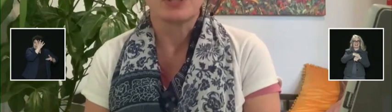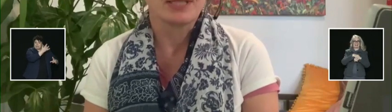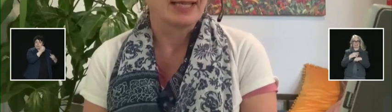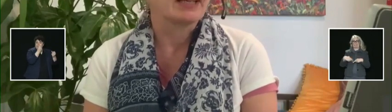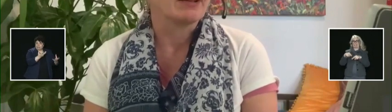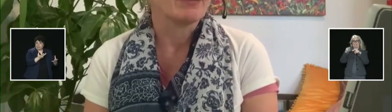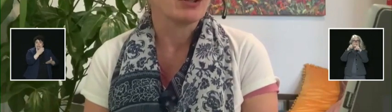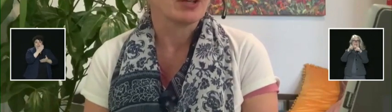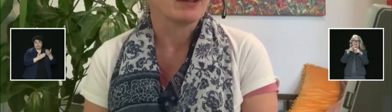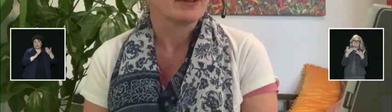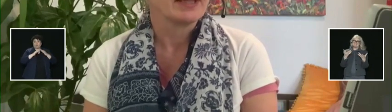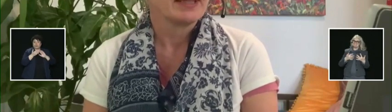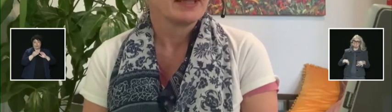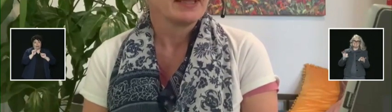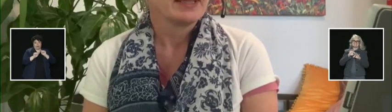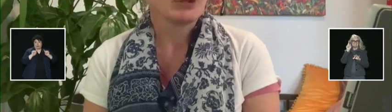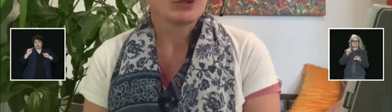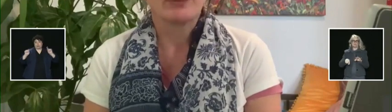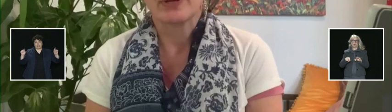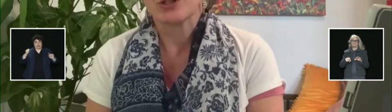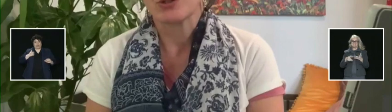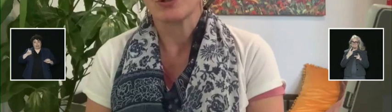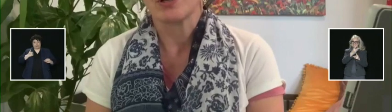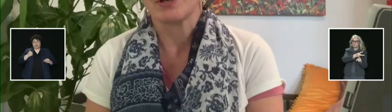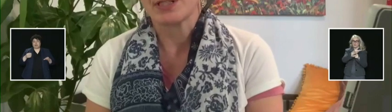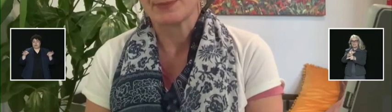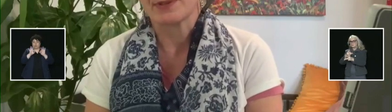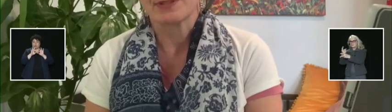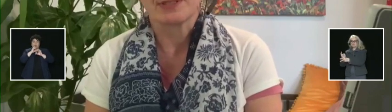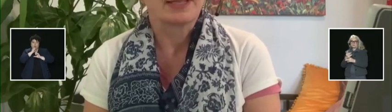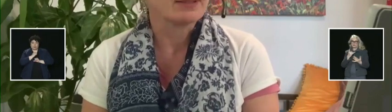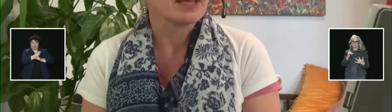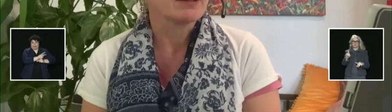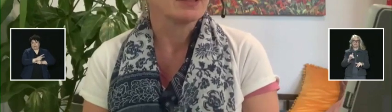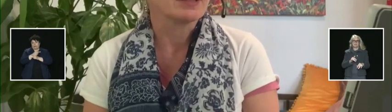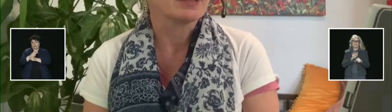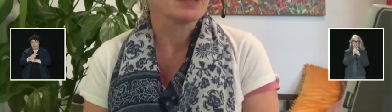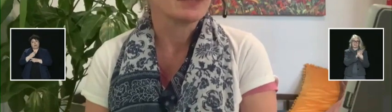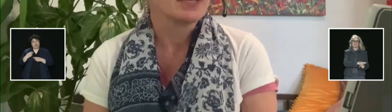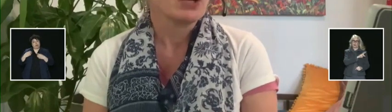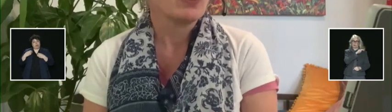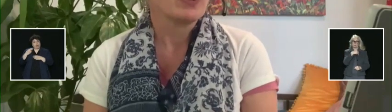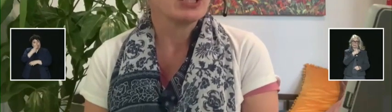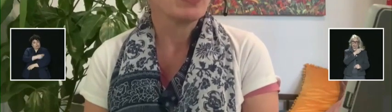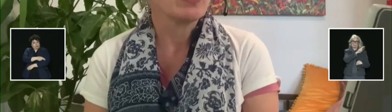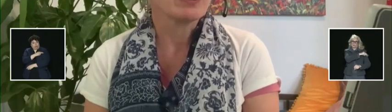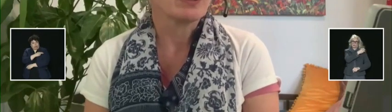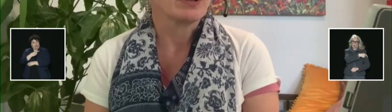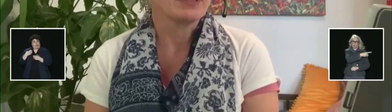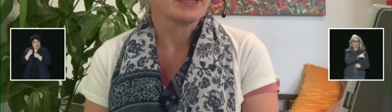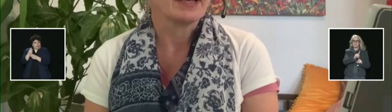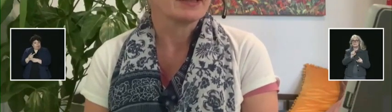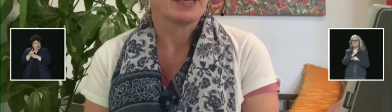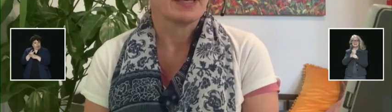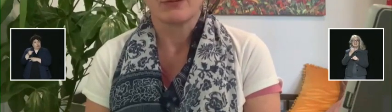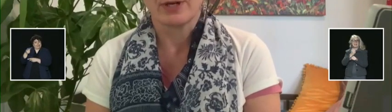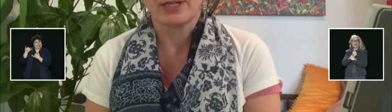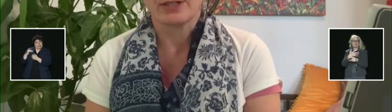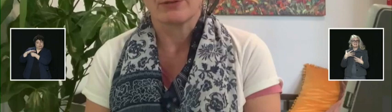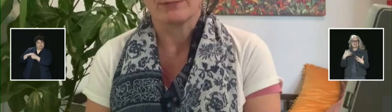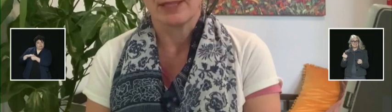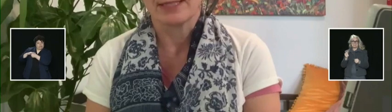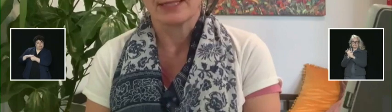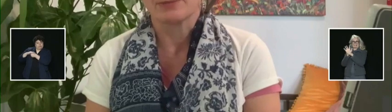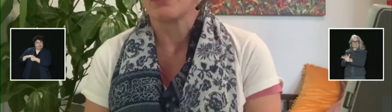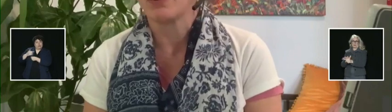have to continue to take care of each other. With the current pressure on hospitals and healthcare systems, we need to reduce our contacts